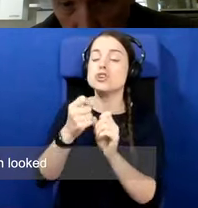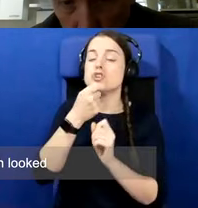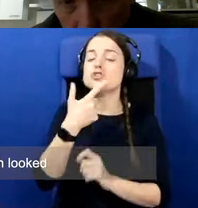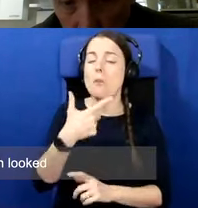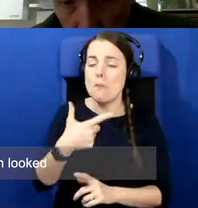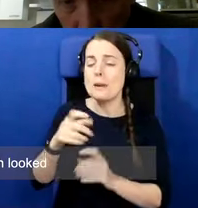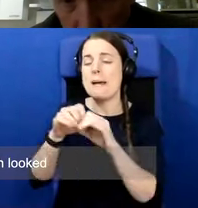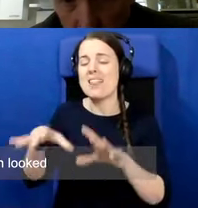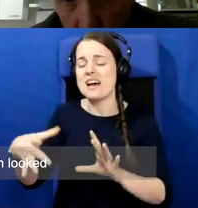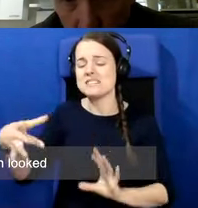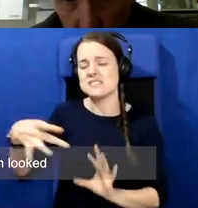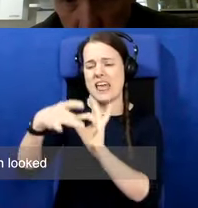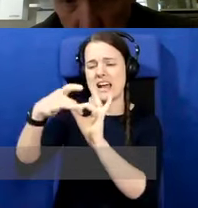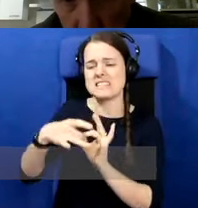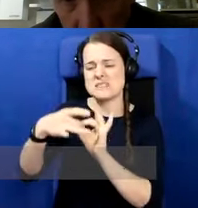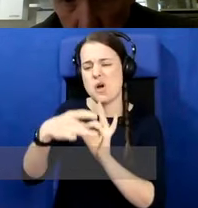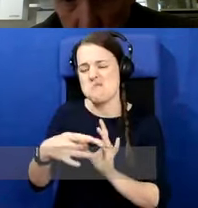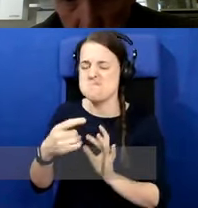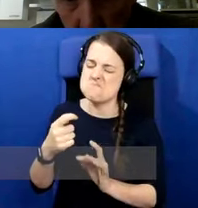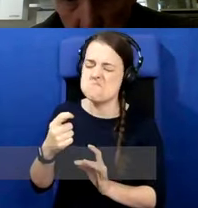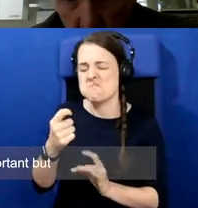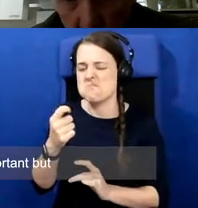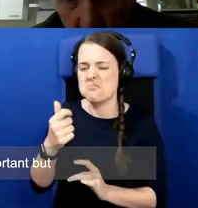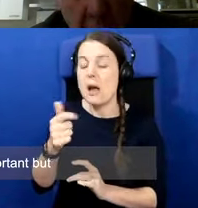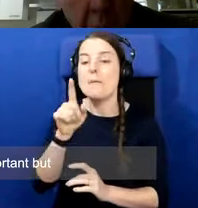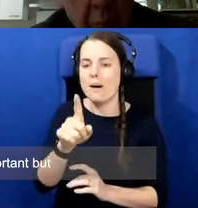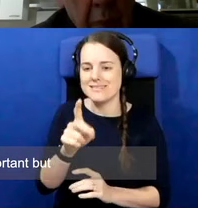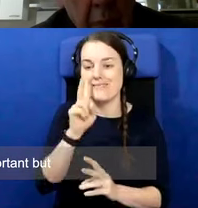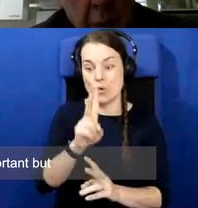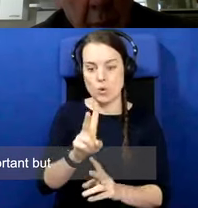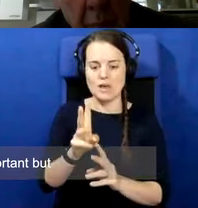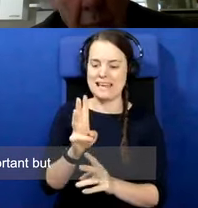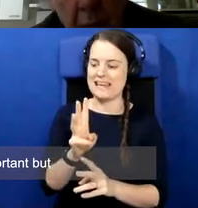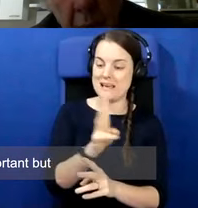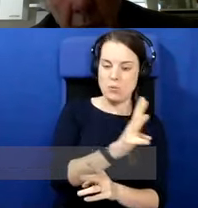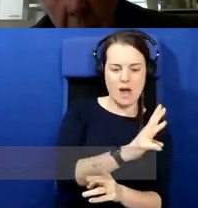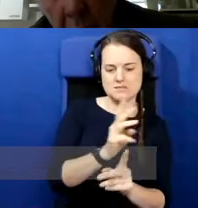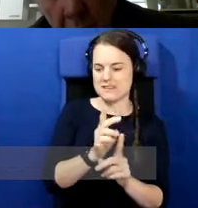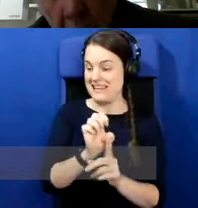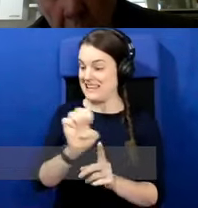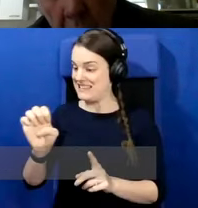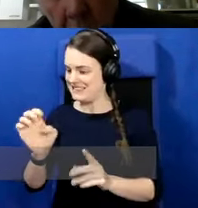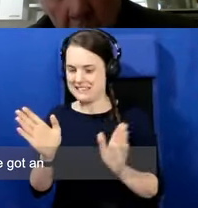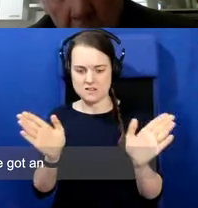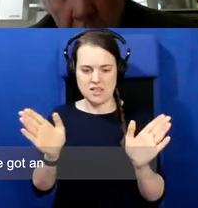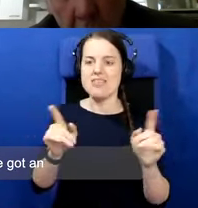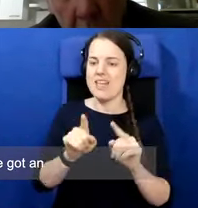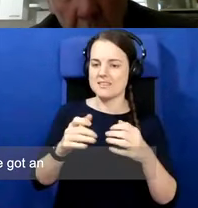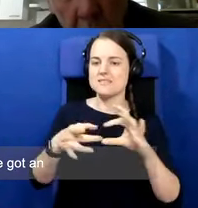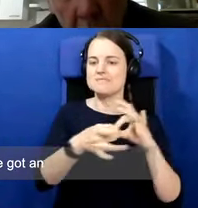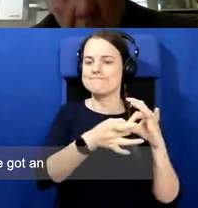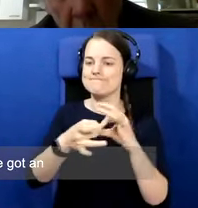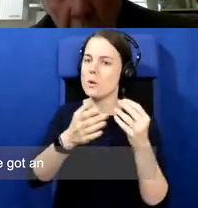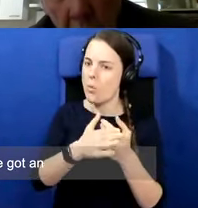not that significant, both looked east rather, and east-west was much more important. But for example, and the border